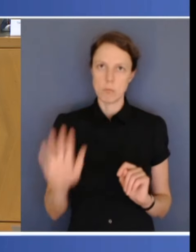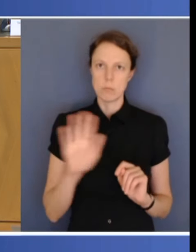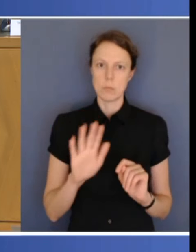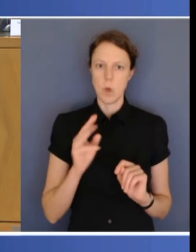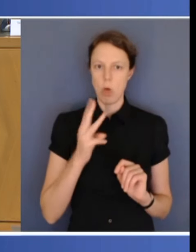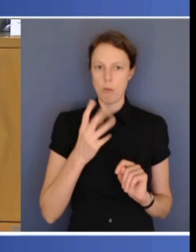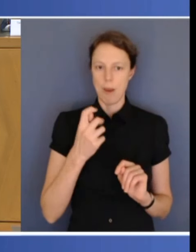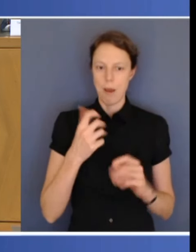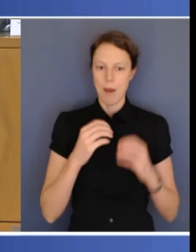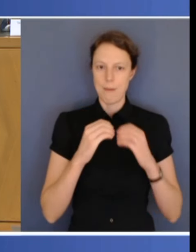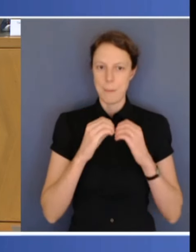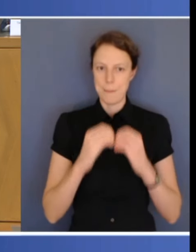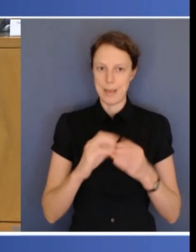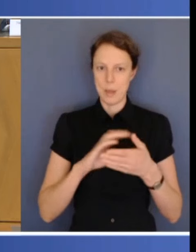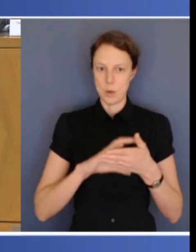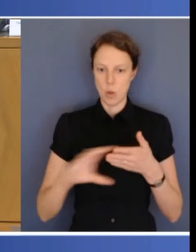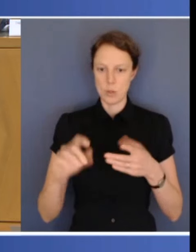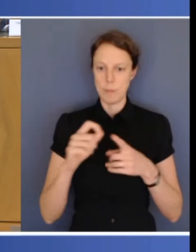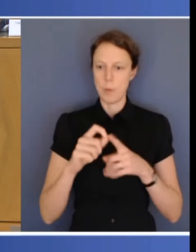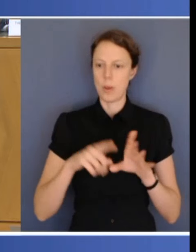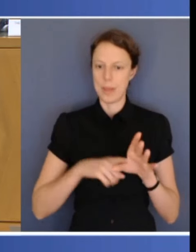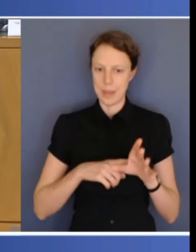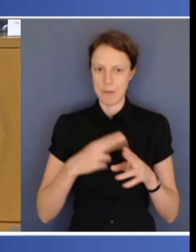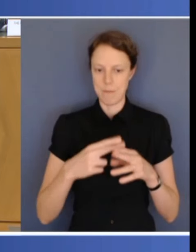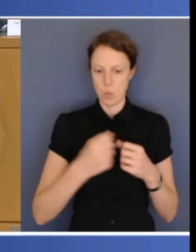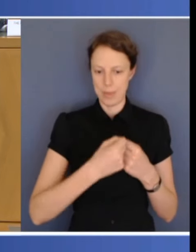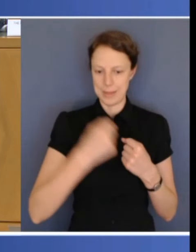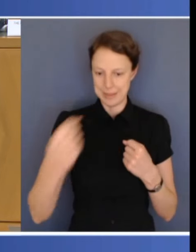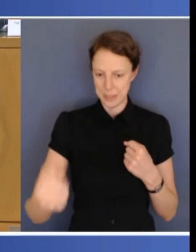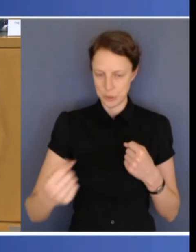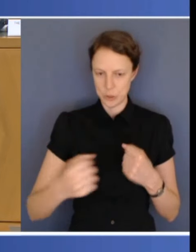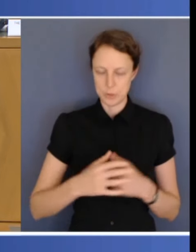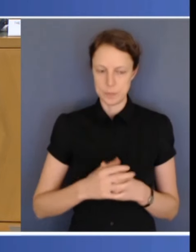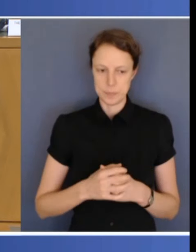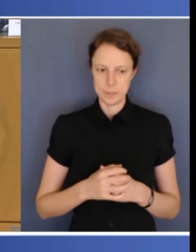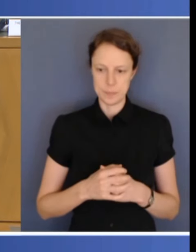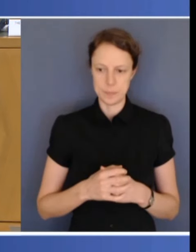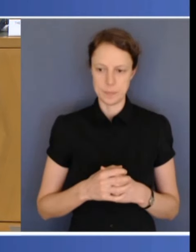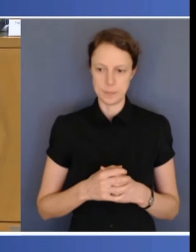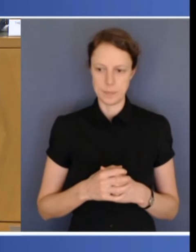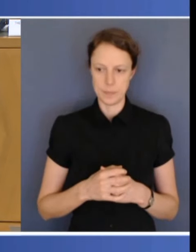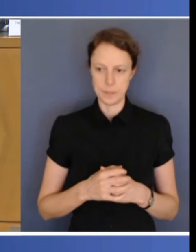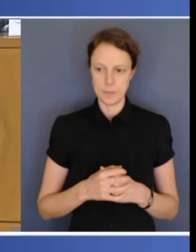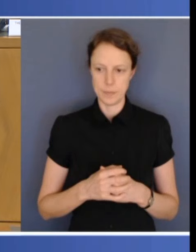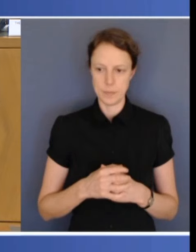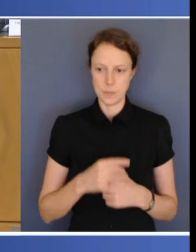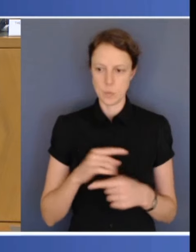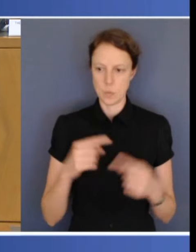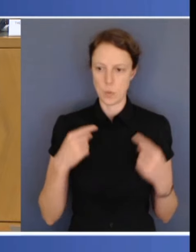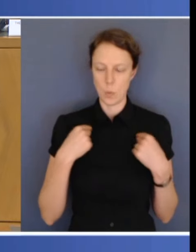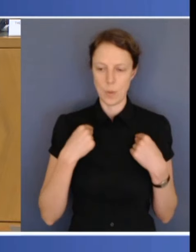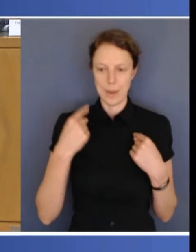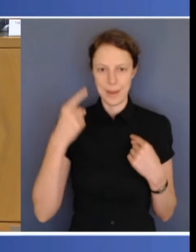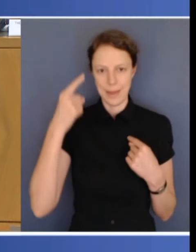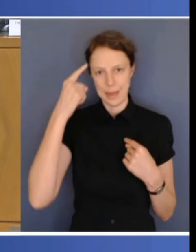per year for extension, around about. And we think that for states and